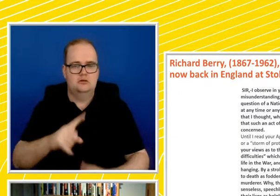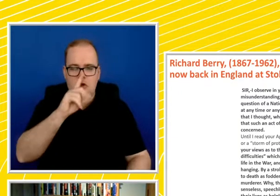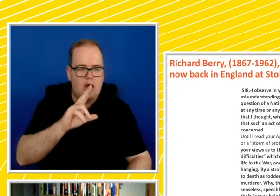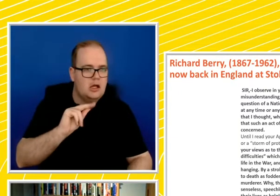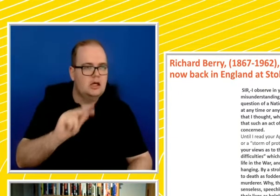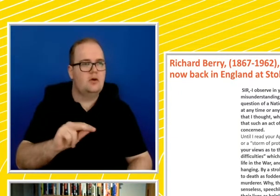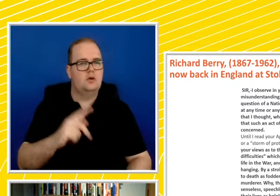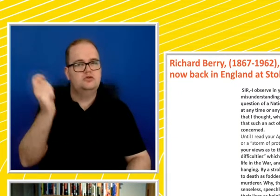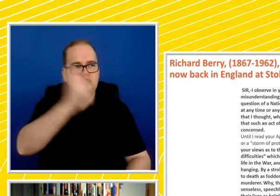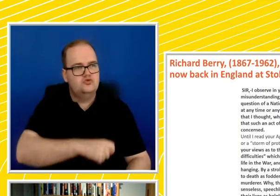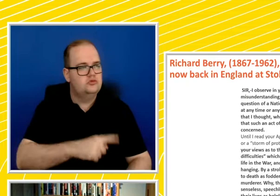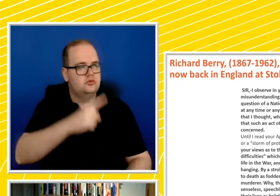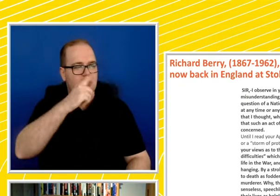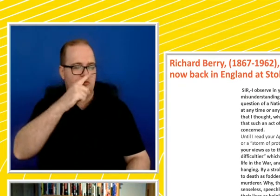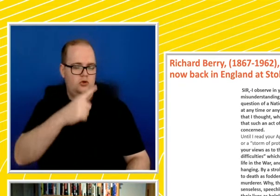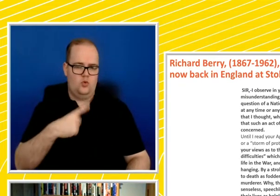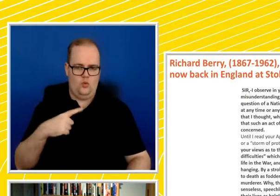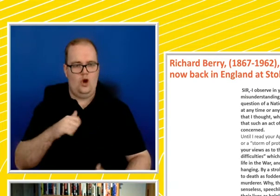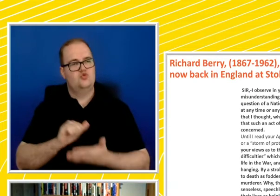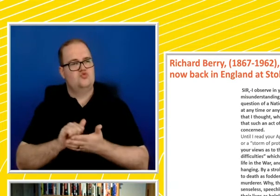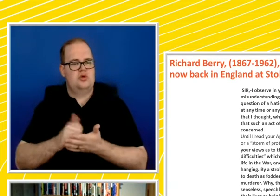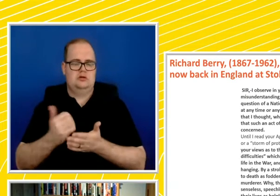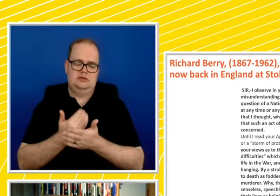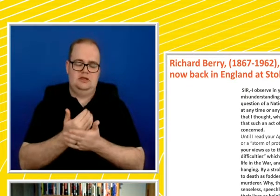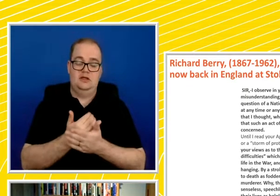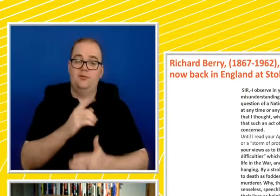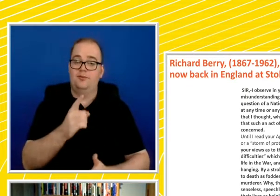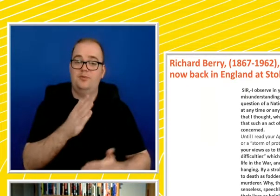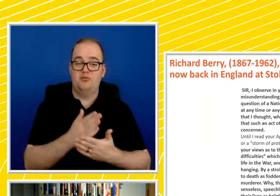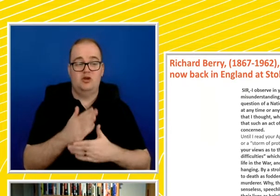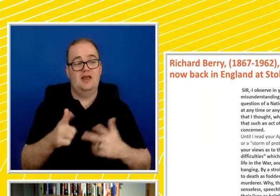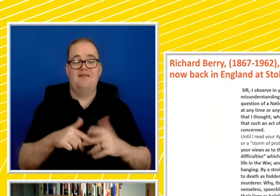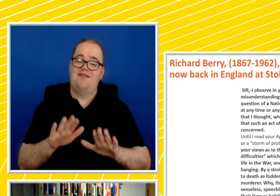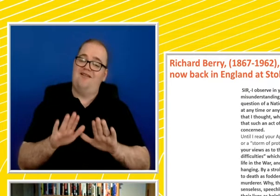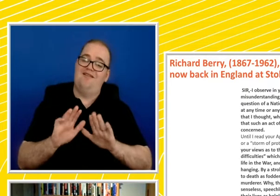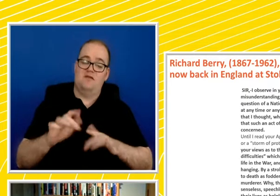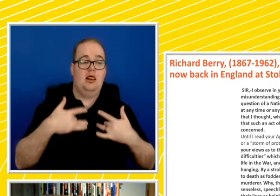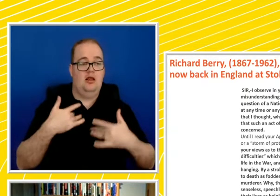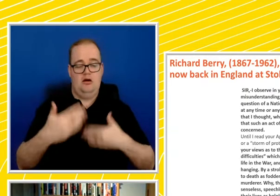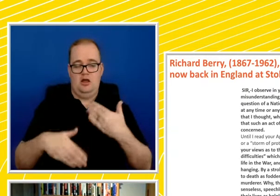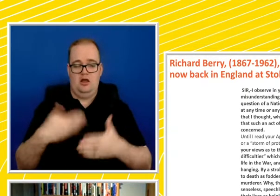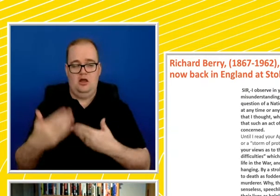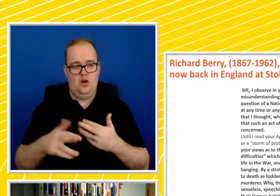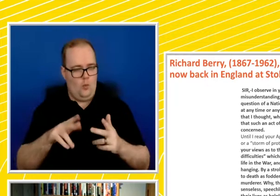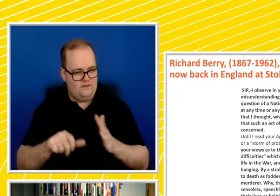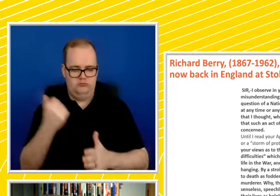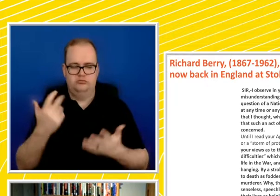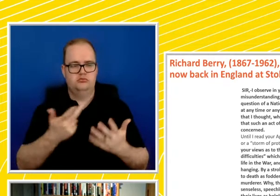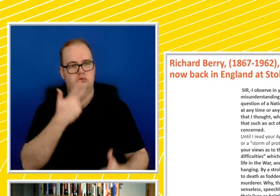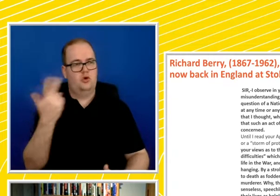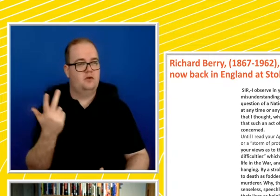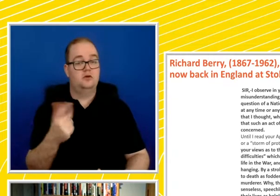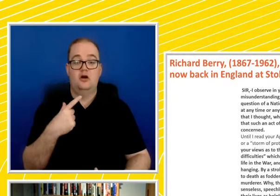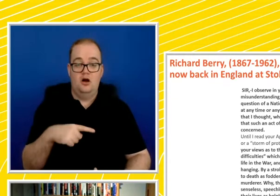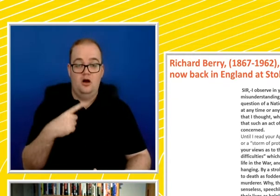and imbeciles, when it seems almost pathetic to condemn them to live their lives as helpless automata? Why spend, as I'm